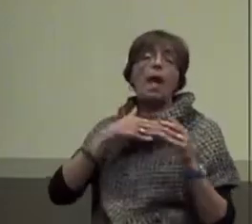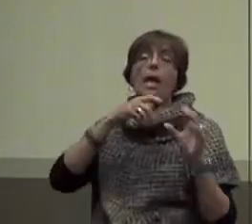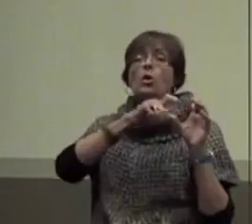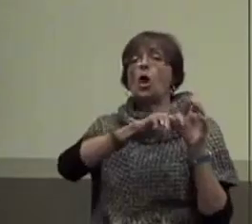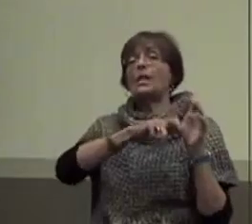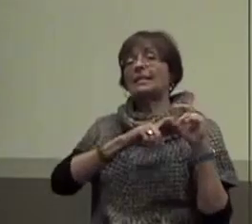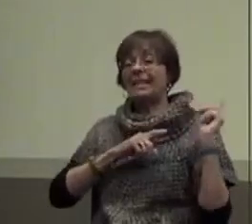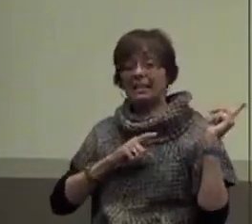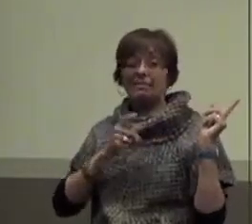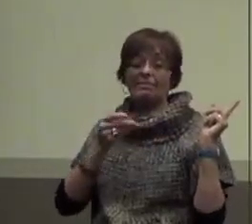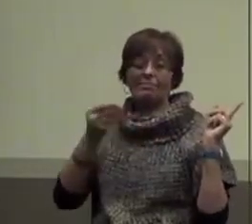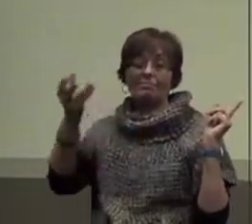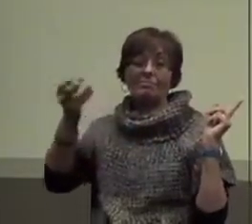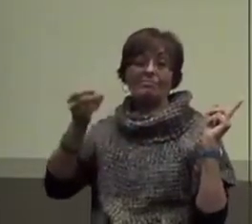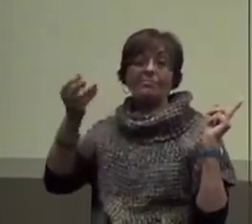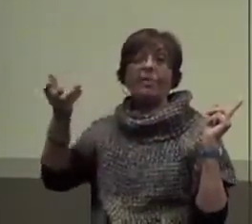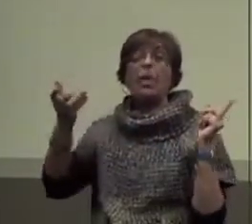Right?